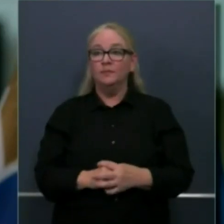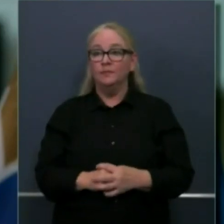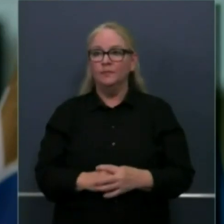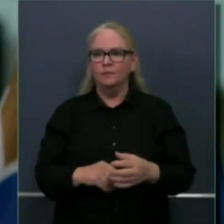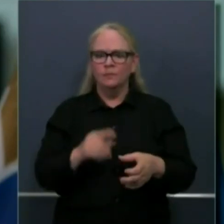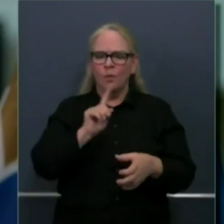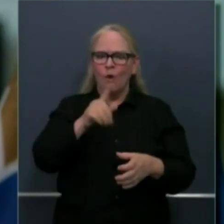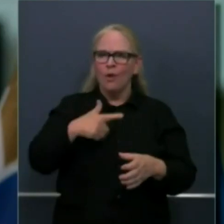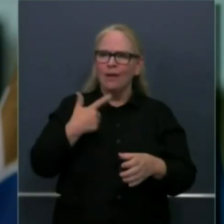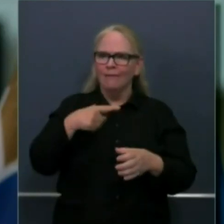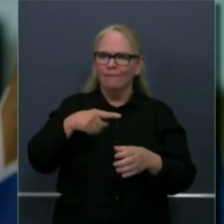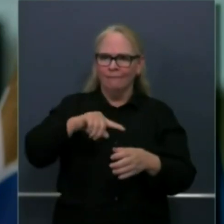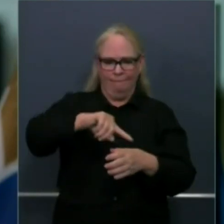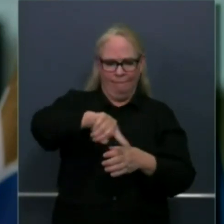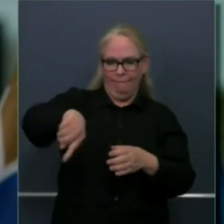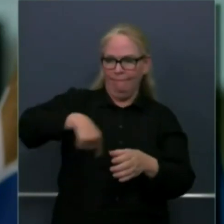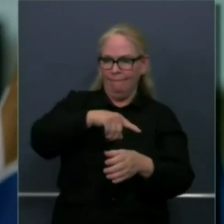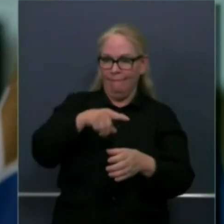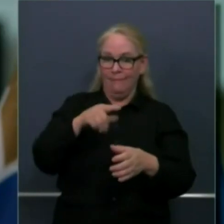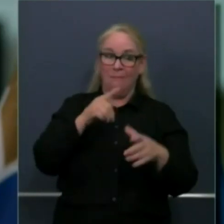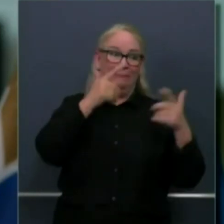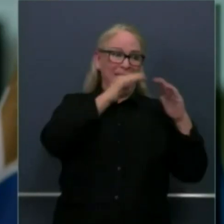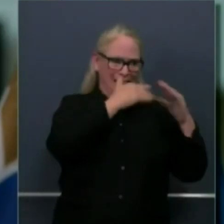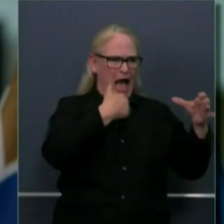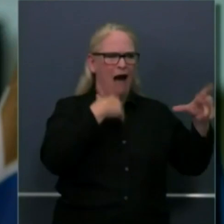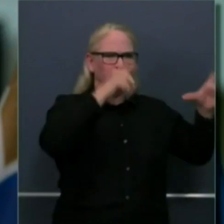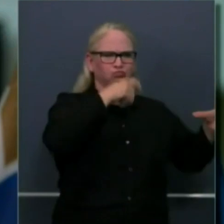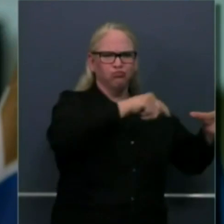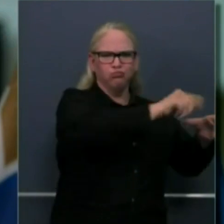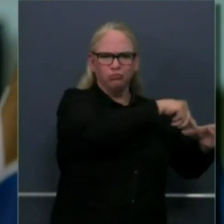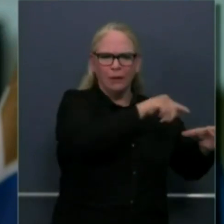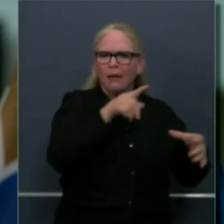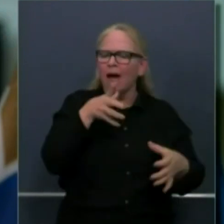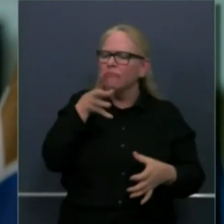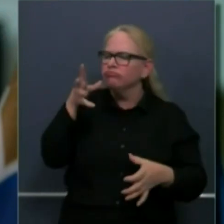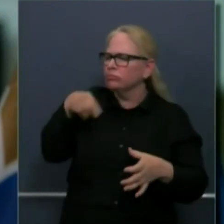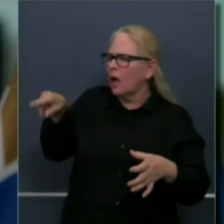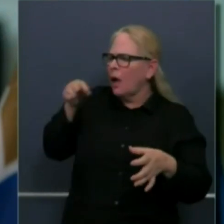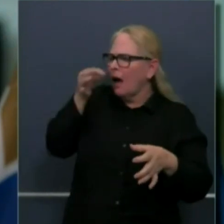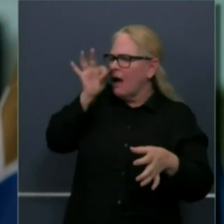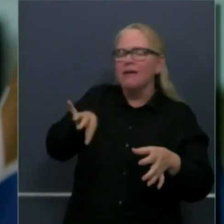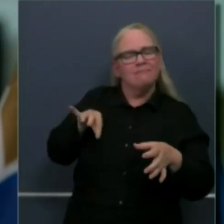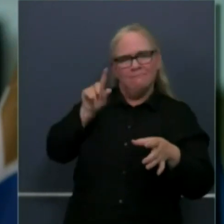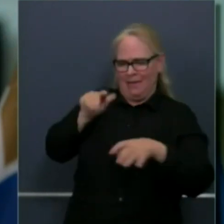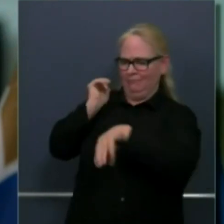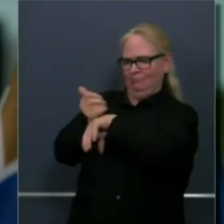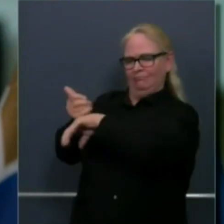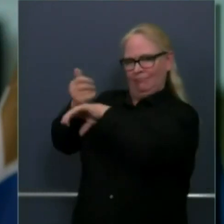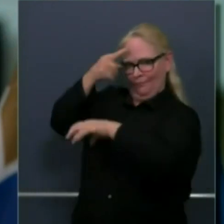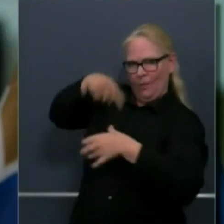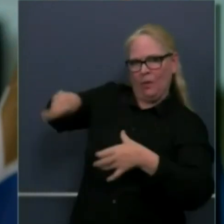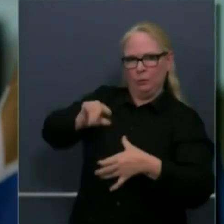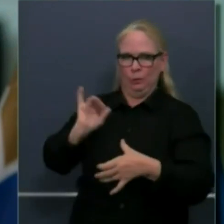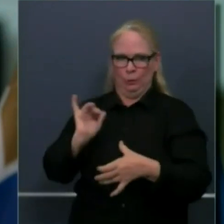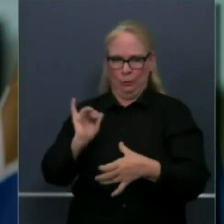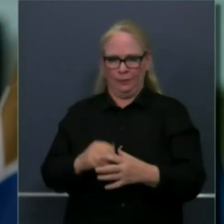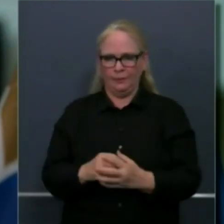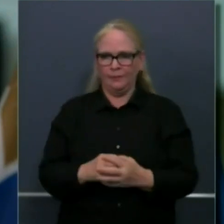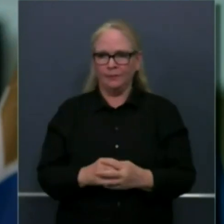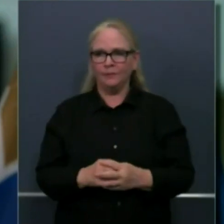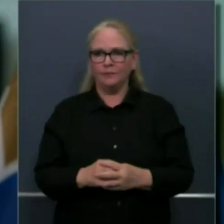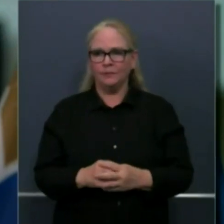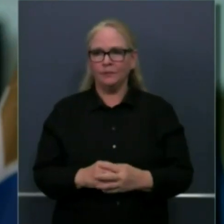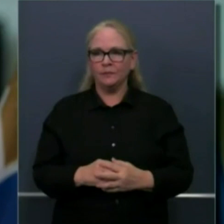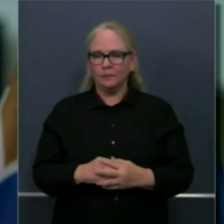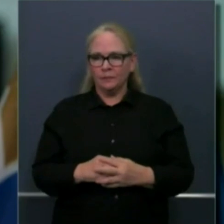rural communities. We made a commitment partnership with OptumServe to focus 80 sites in